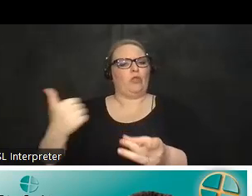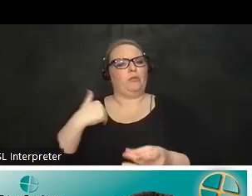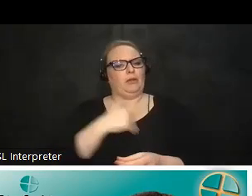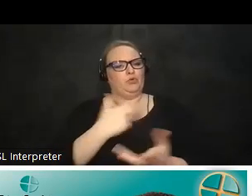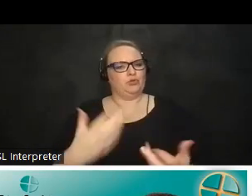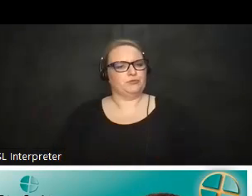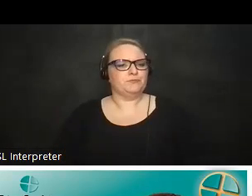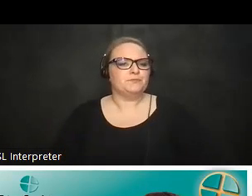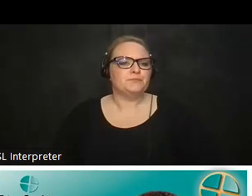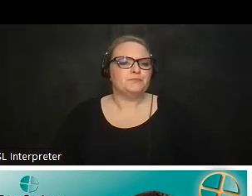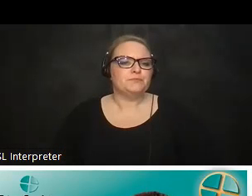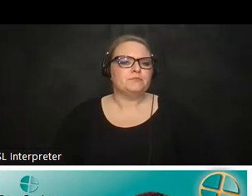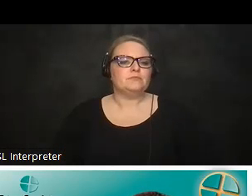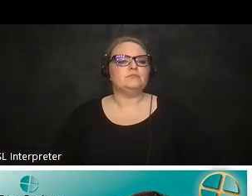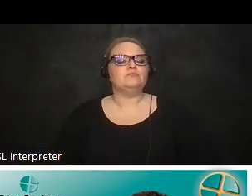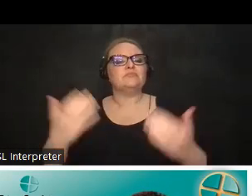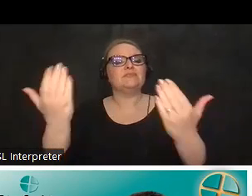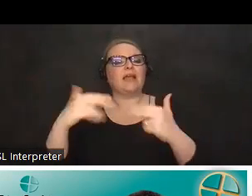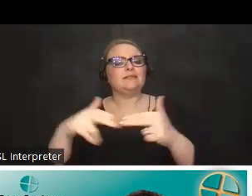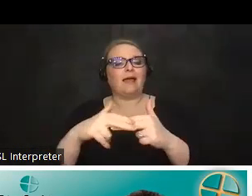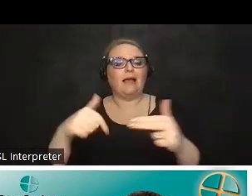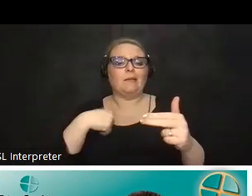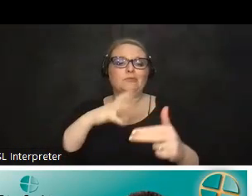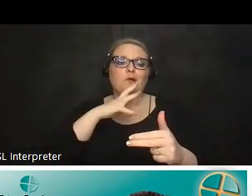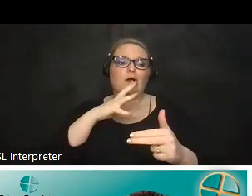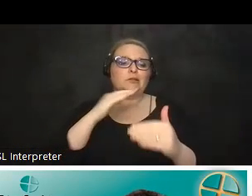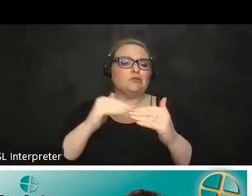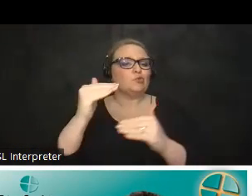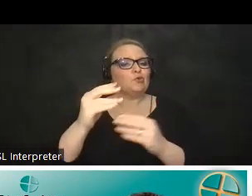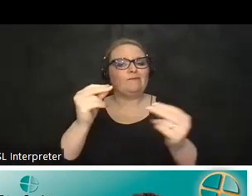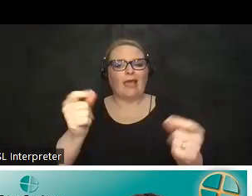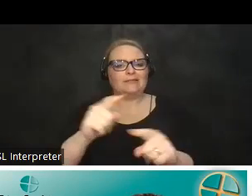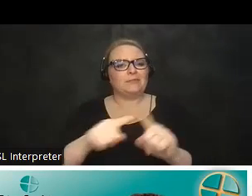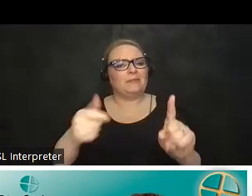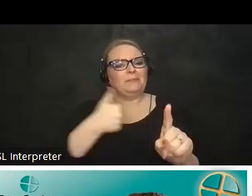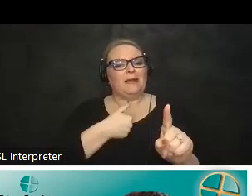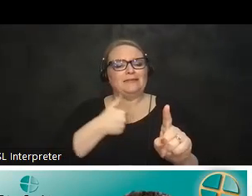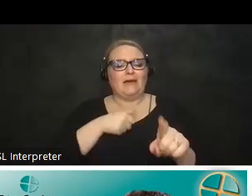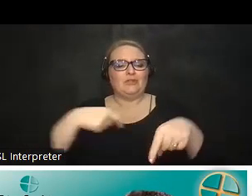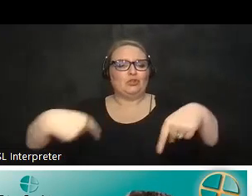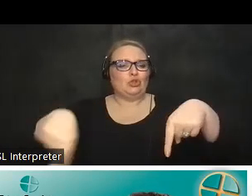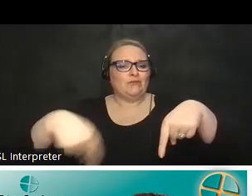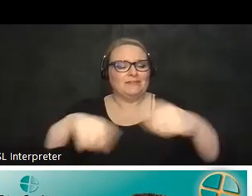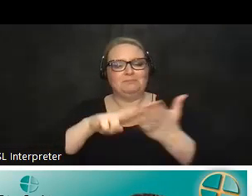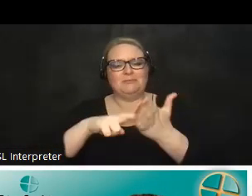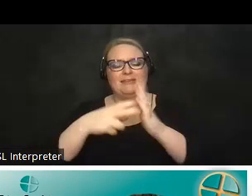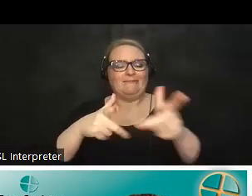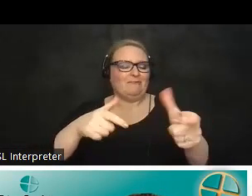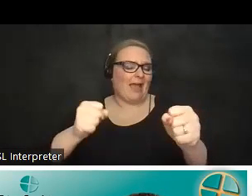i think i'm probably talking too fast but that's what happens when i'm a bit nervous um